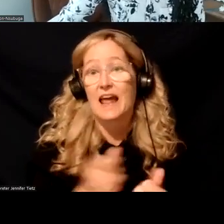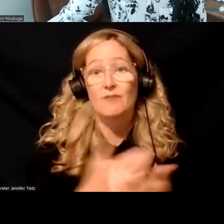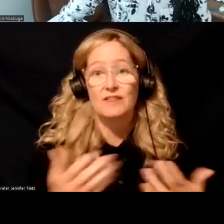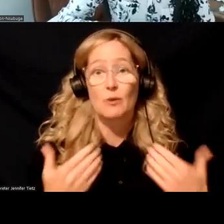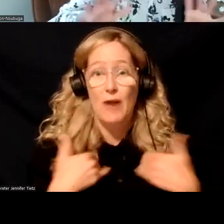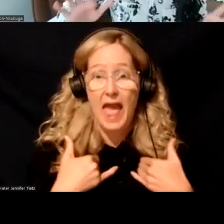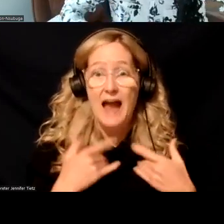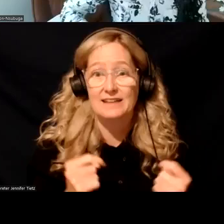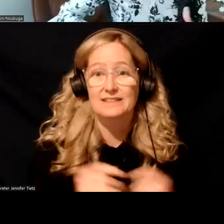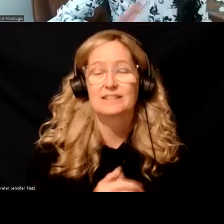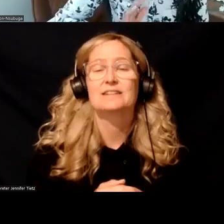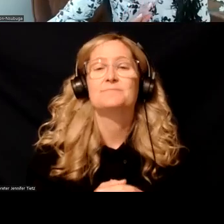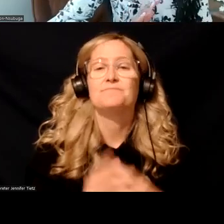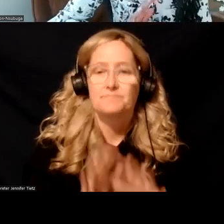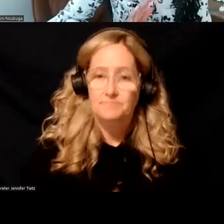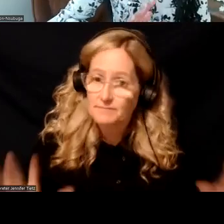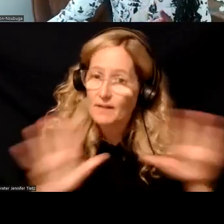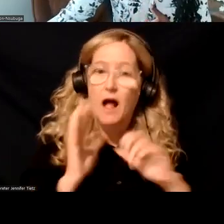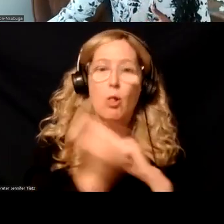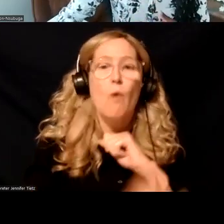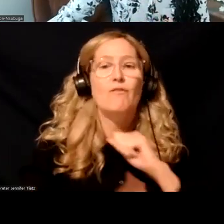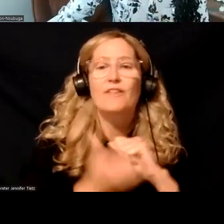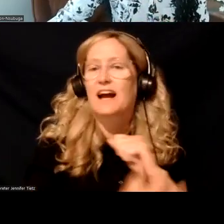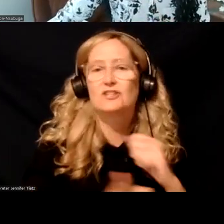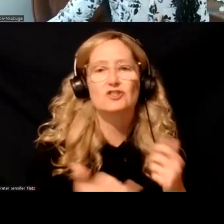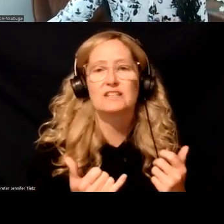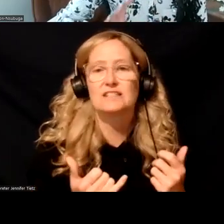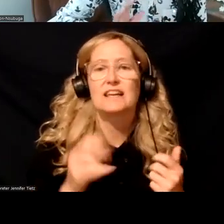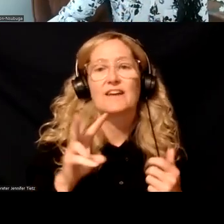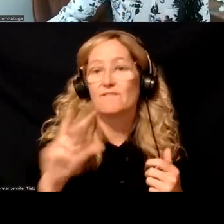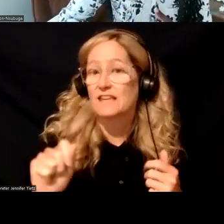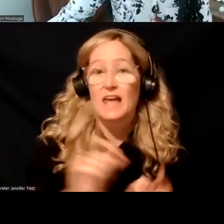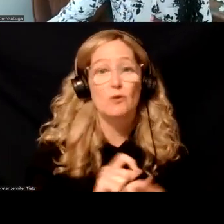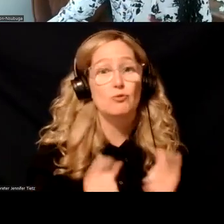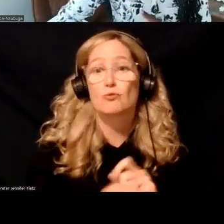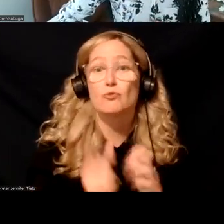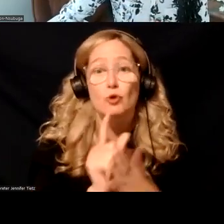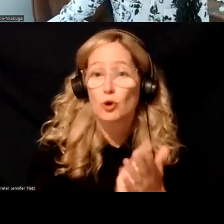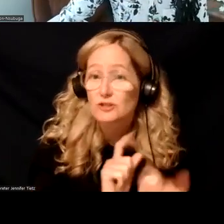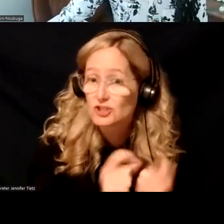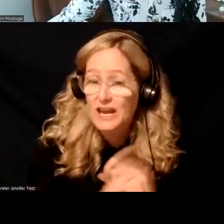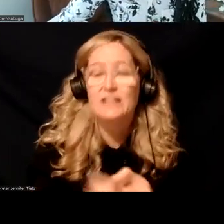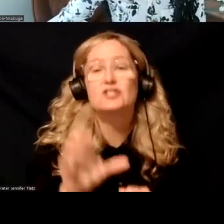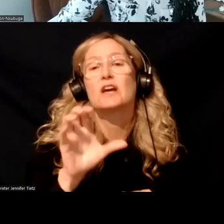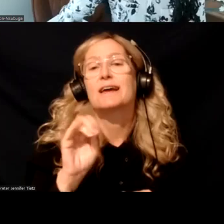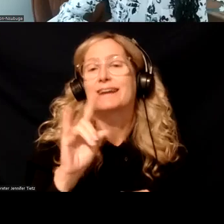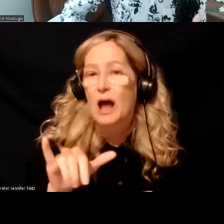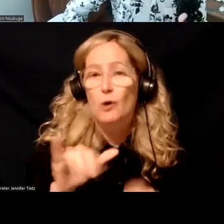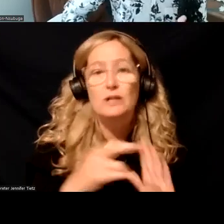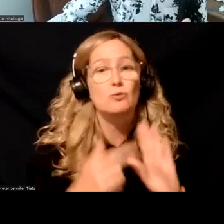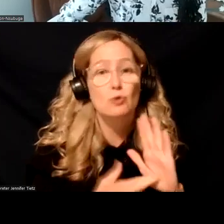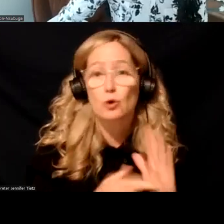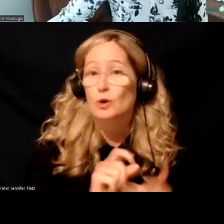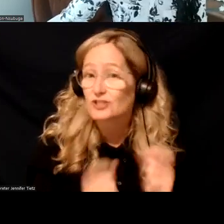um, with, throughout the country, um, DEA rules can change, the, the local county rules can change. So we had to do this